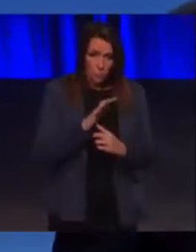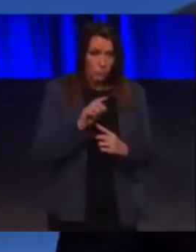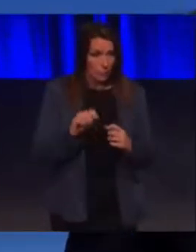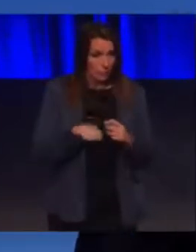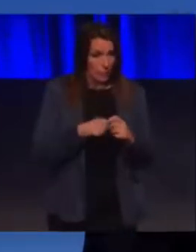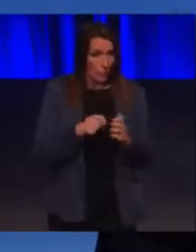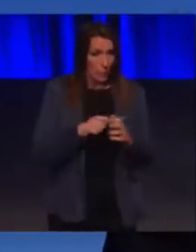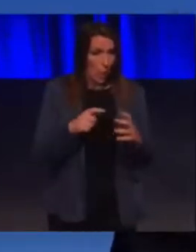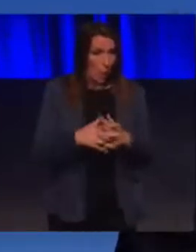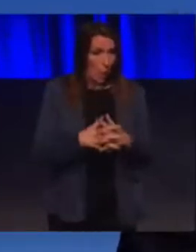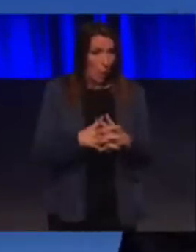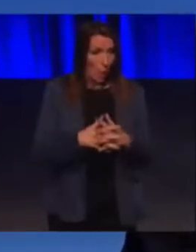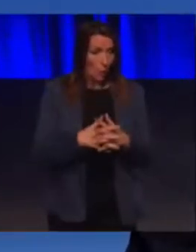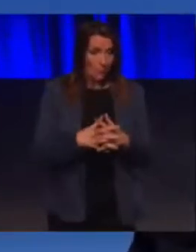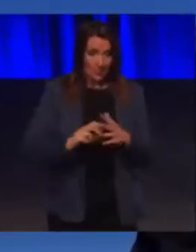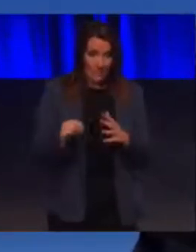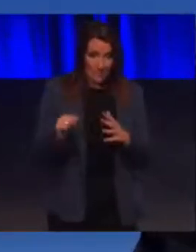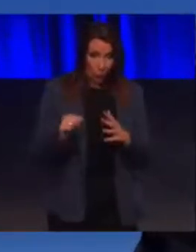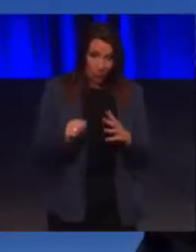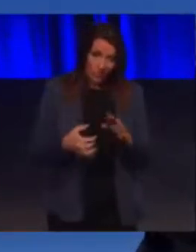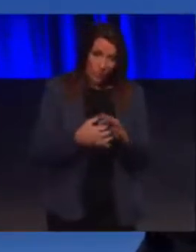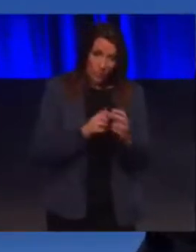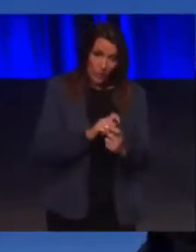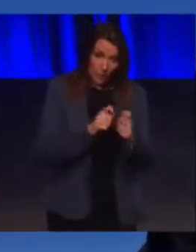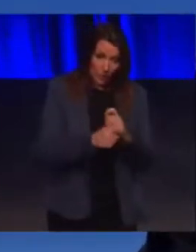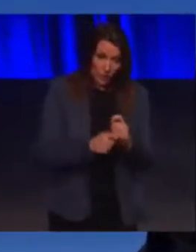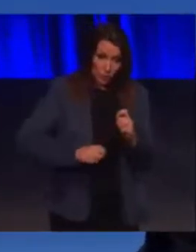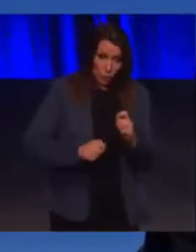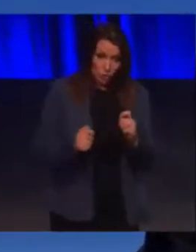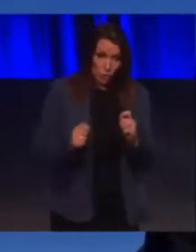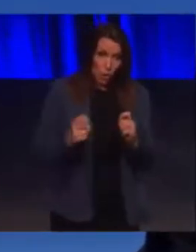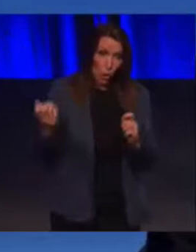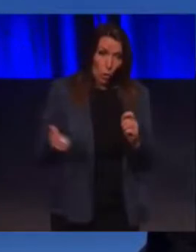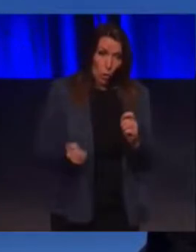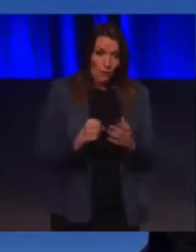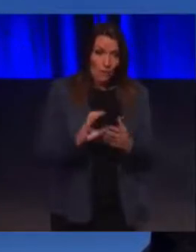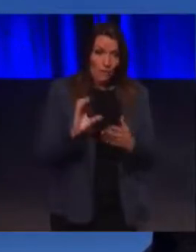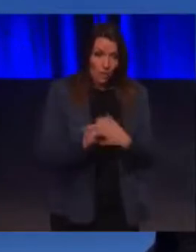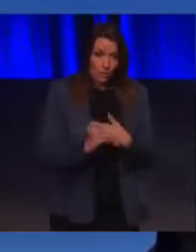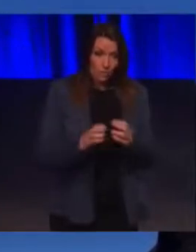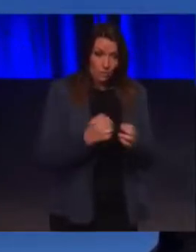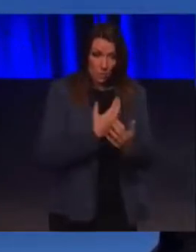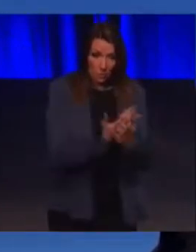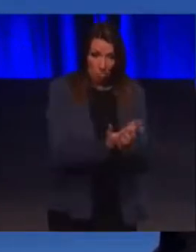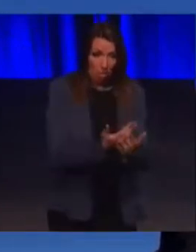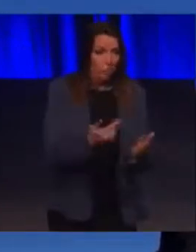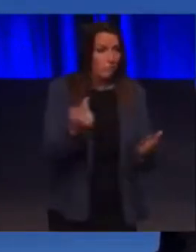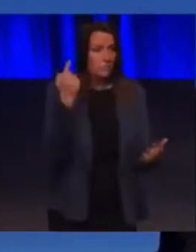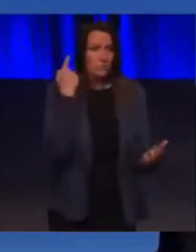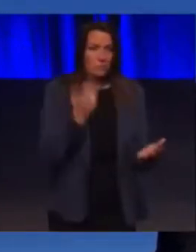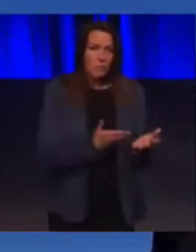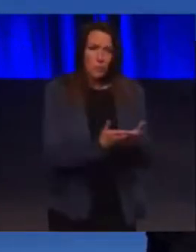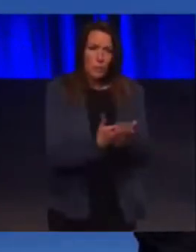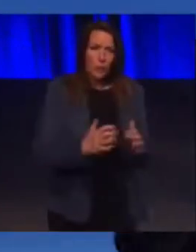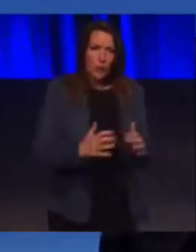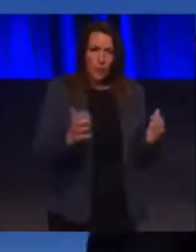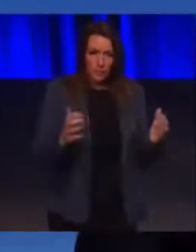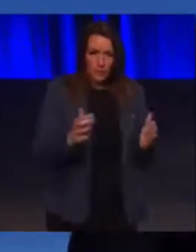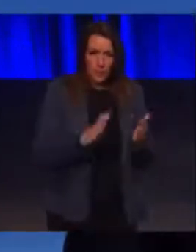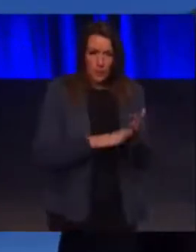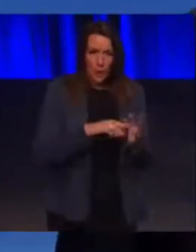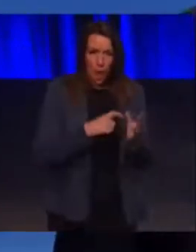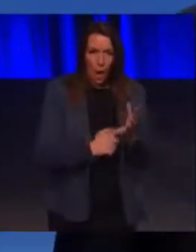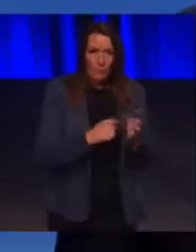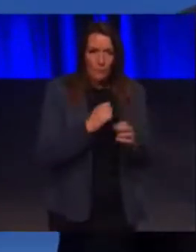Scotland as an amendment to the Scottish Welfare Fund bill, which was put through Parliament by Margaret